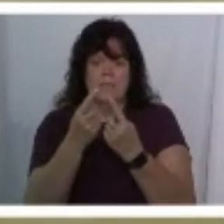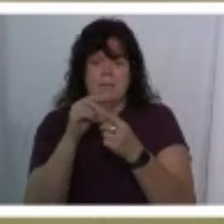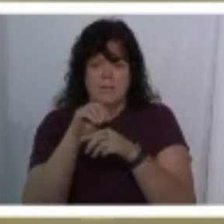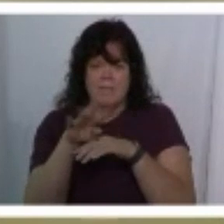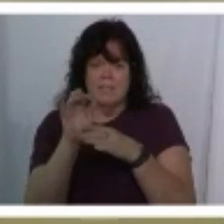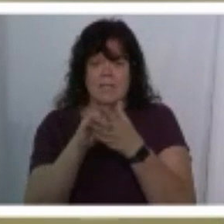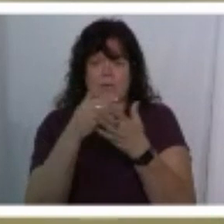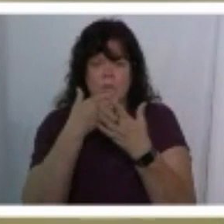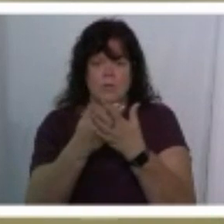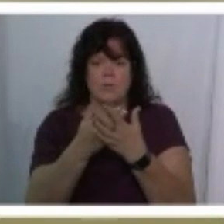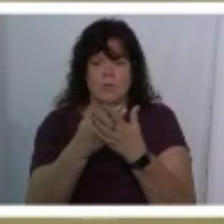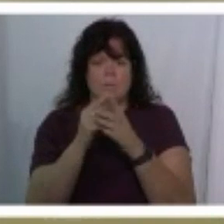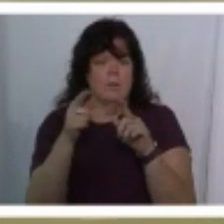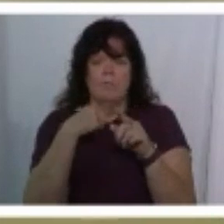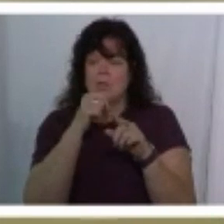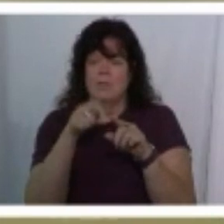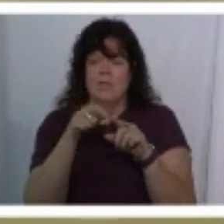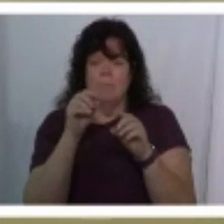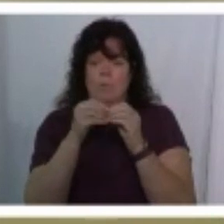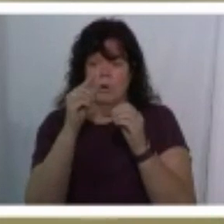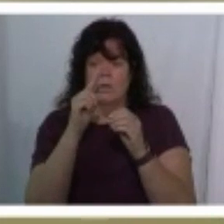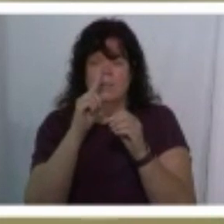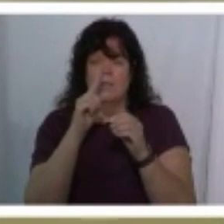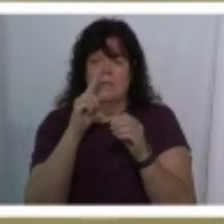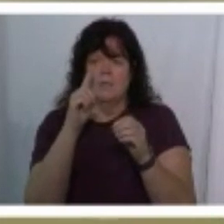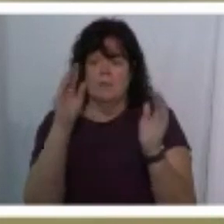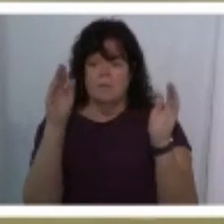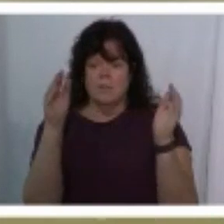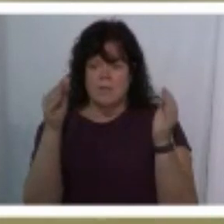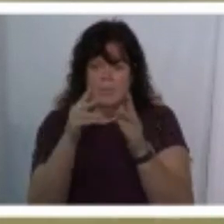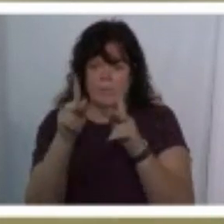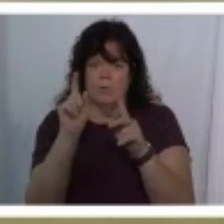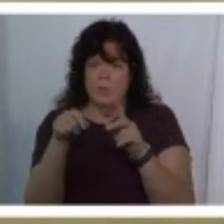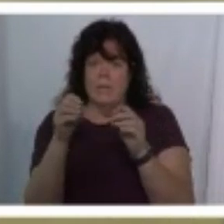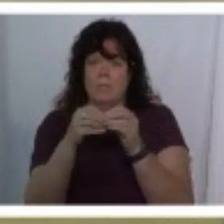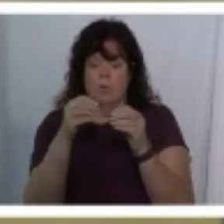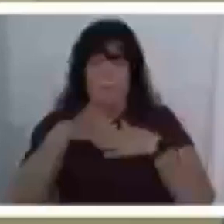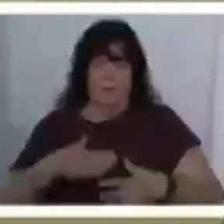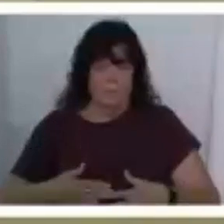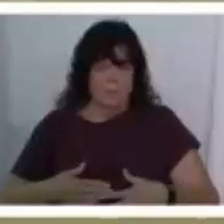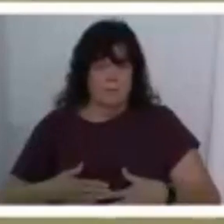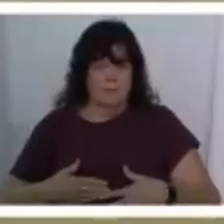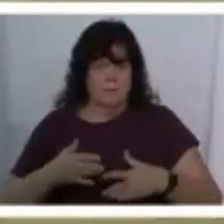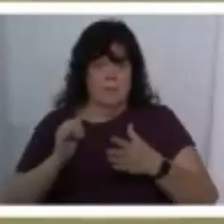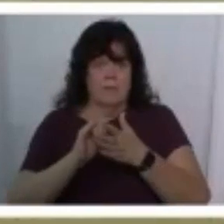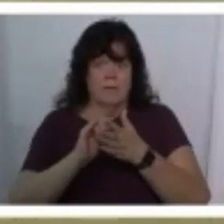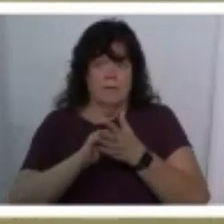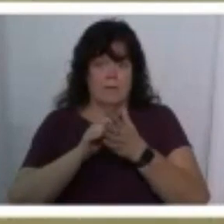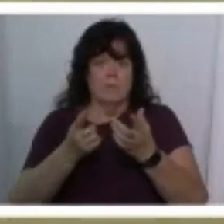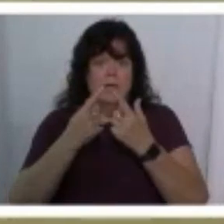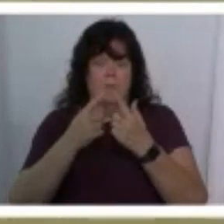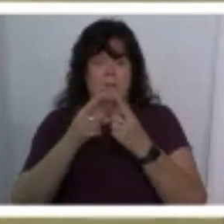expand from there we don't need more committed people we need more people and then let them become committed with us